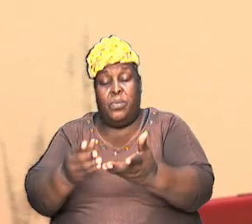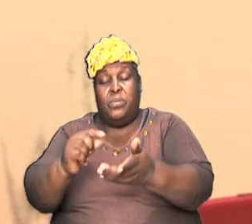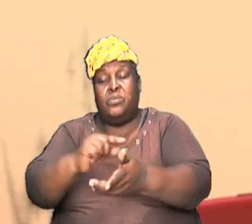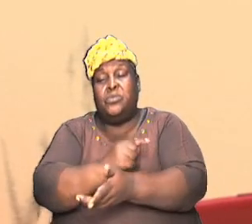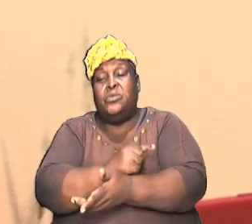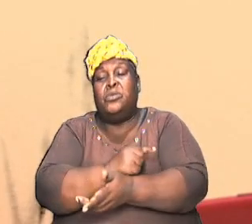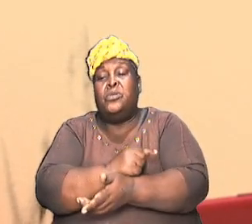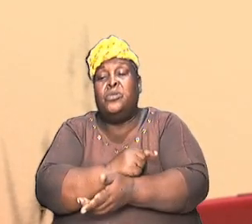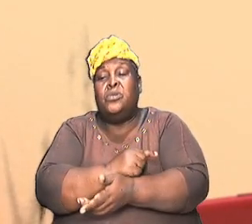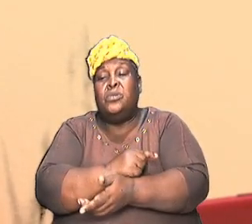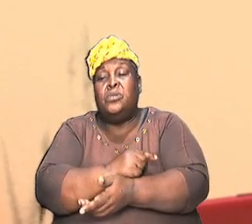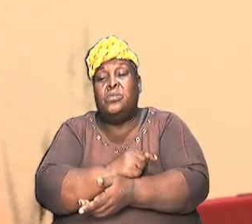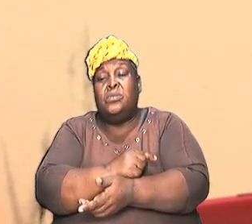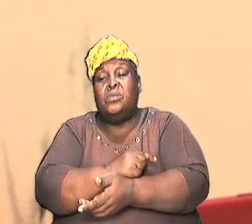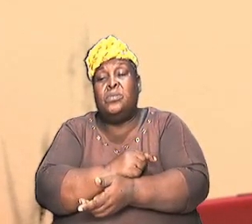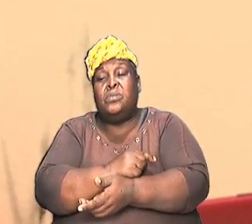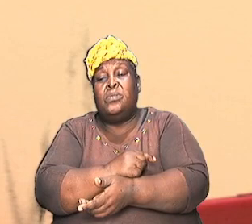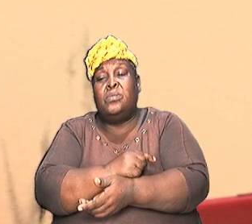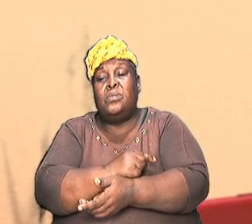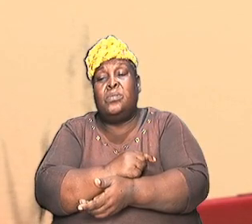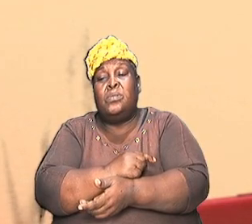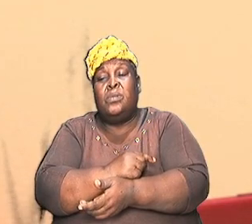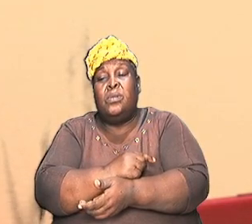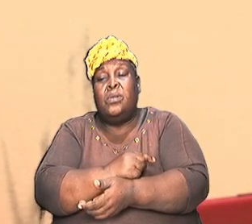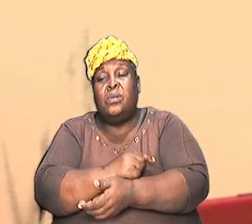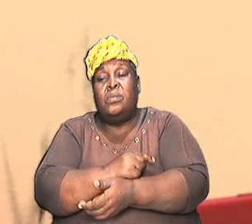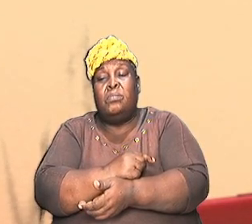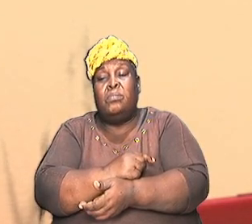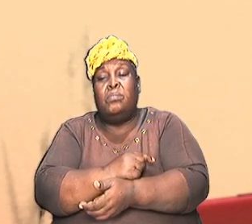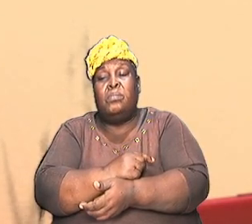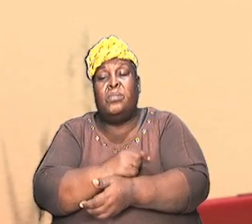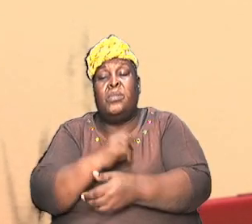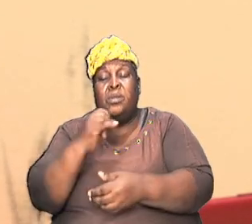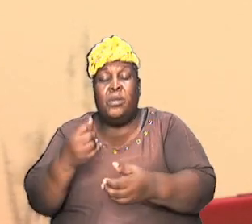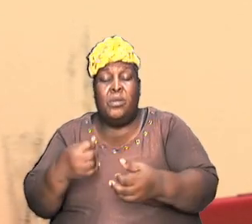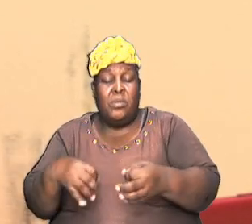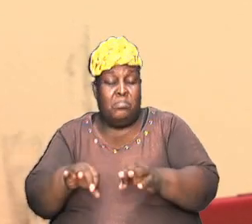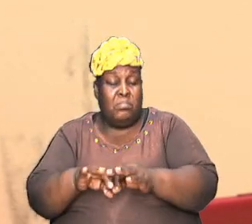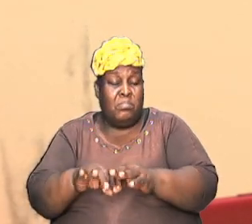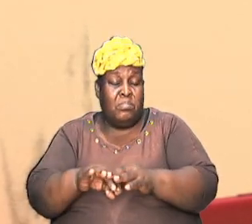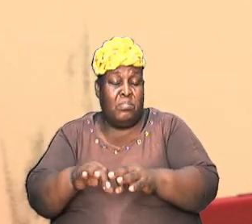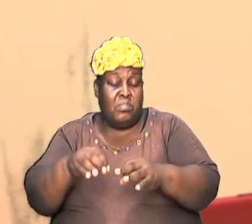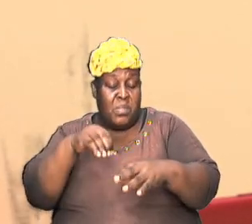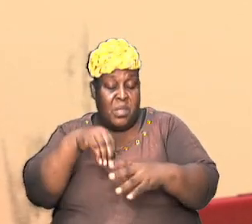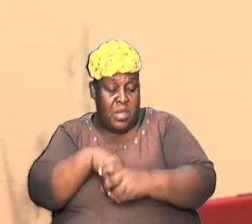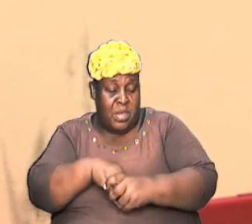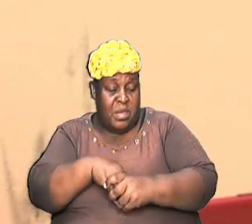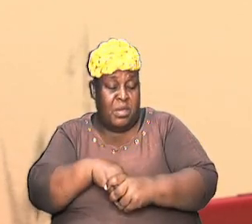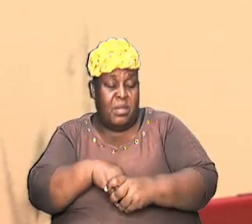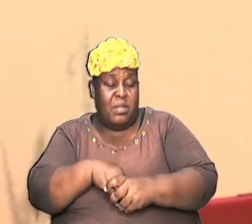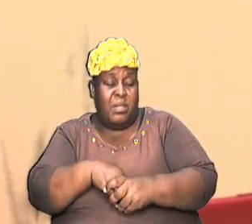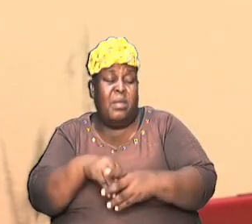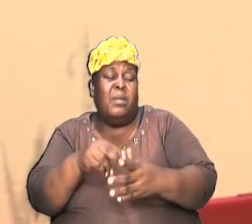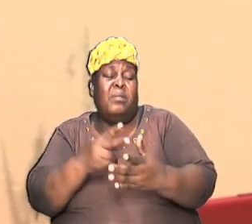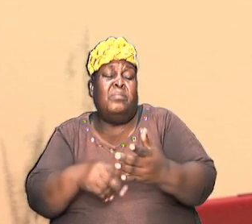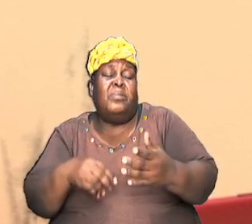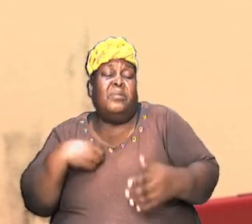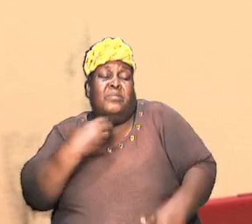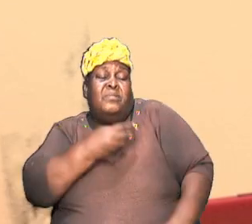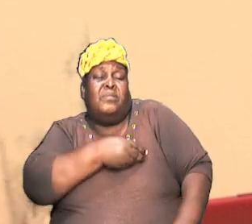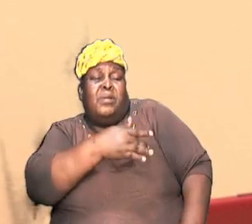is etched in a certain part of our heart, is indelibly